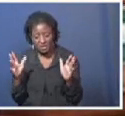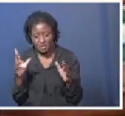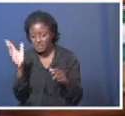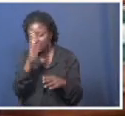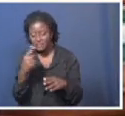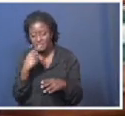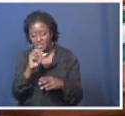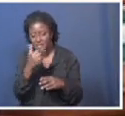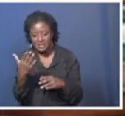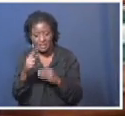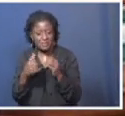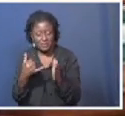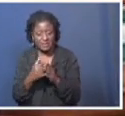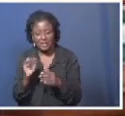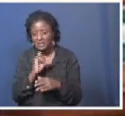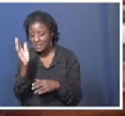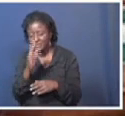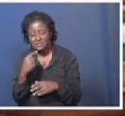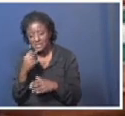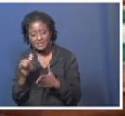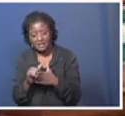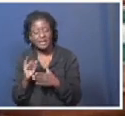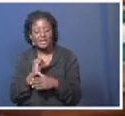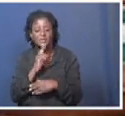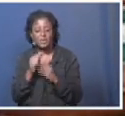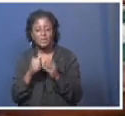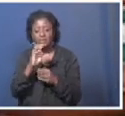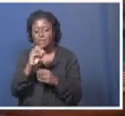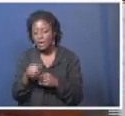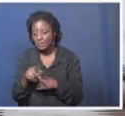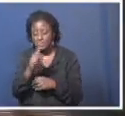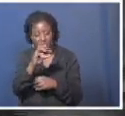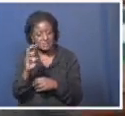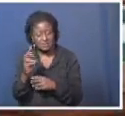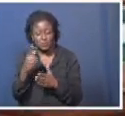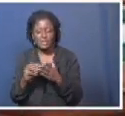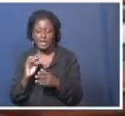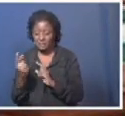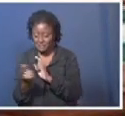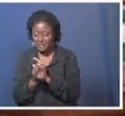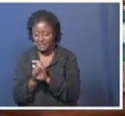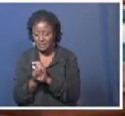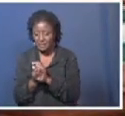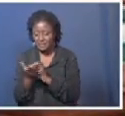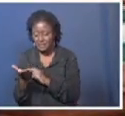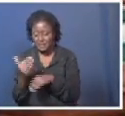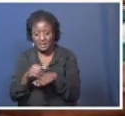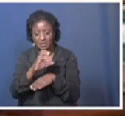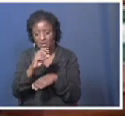about it. I never said anything about I spoke about COP 26, what I met in place at COP 26.